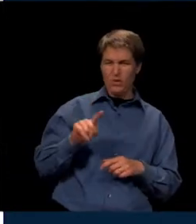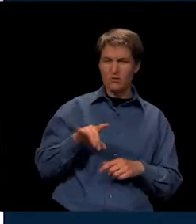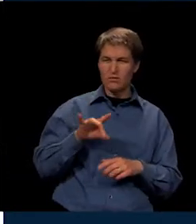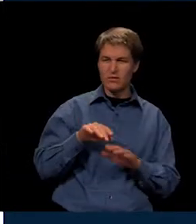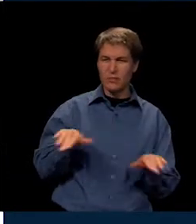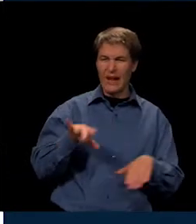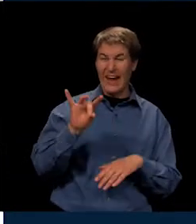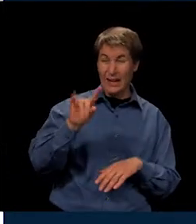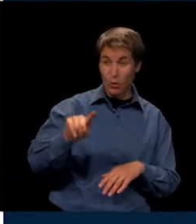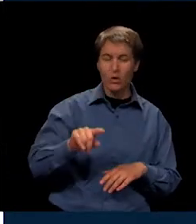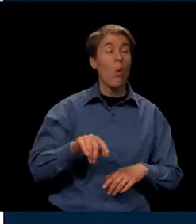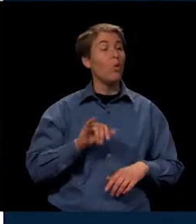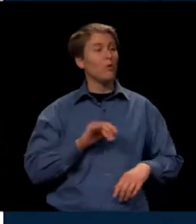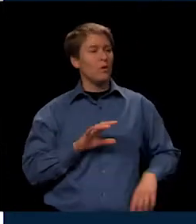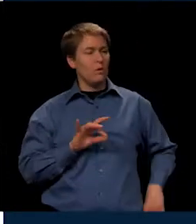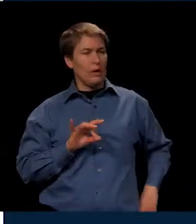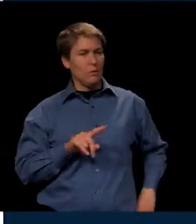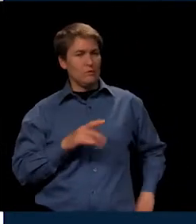81. 81?